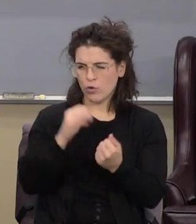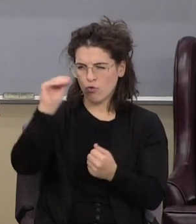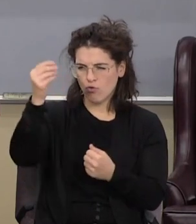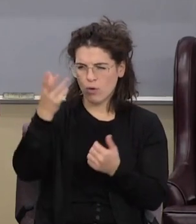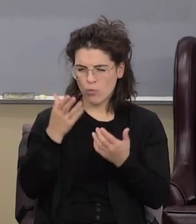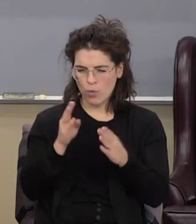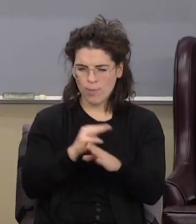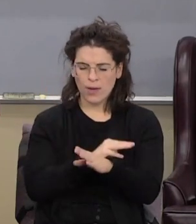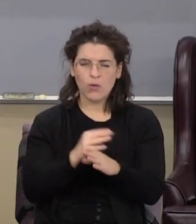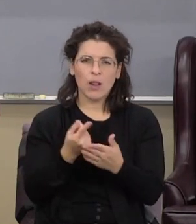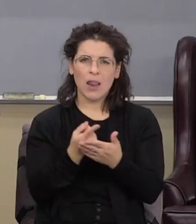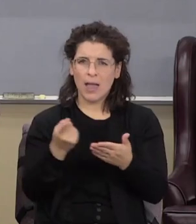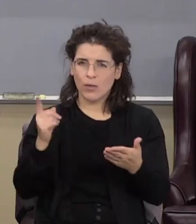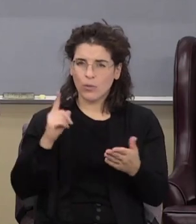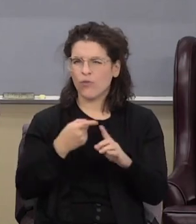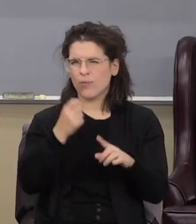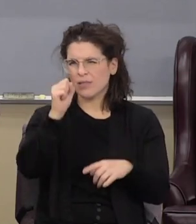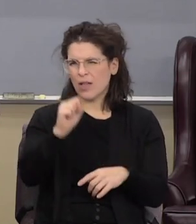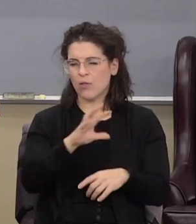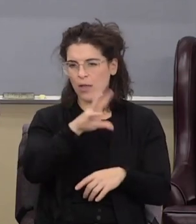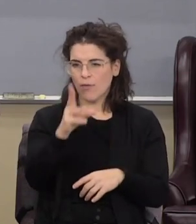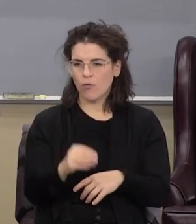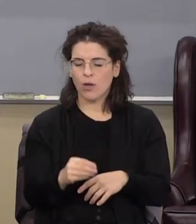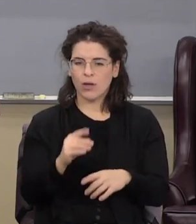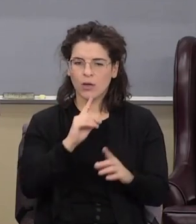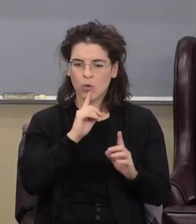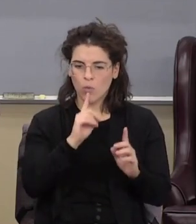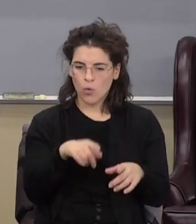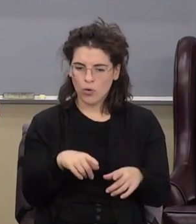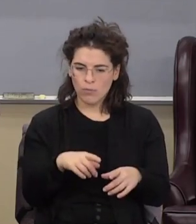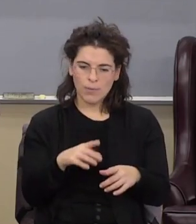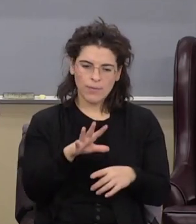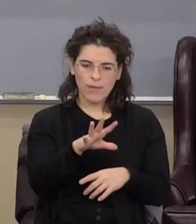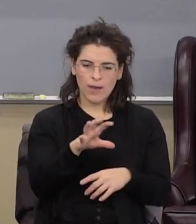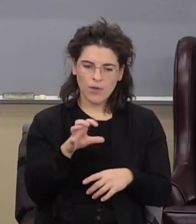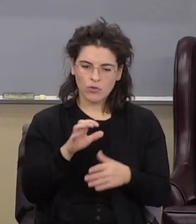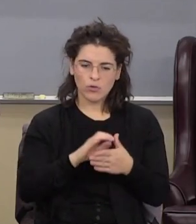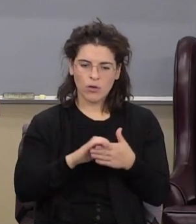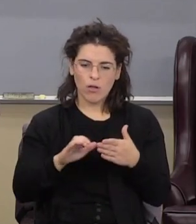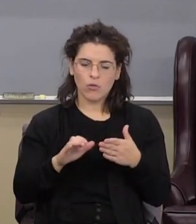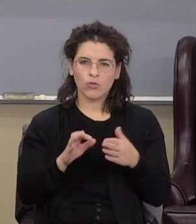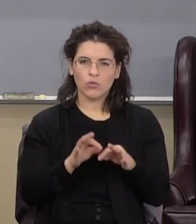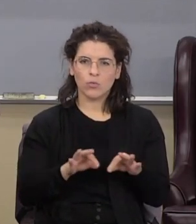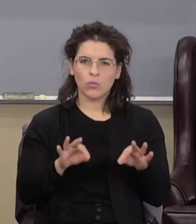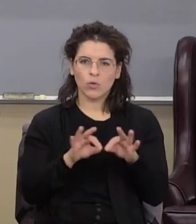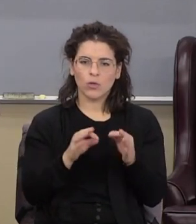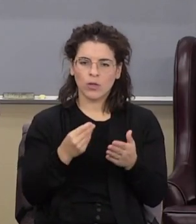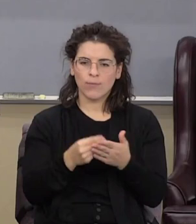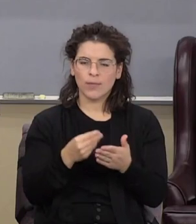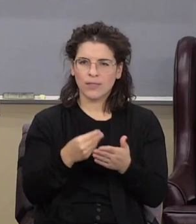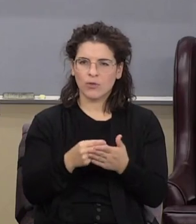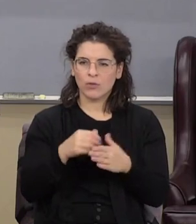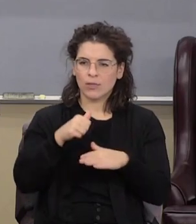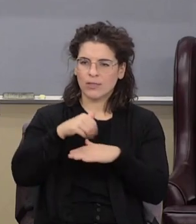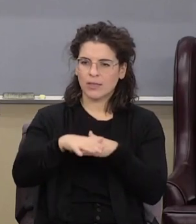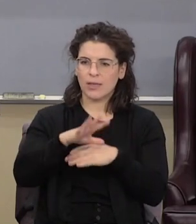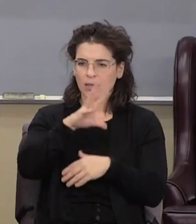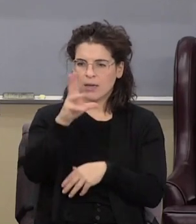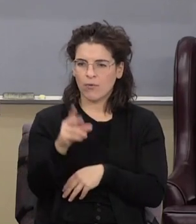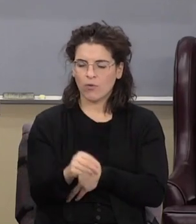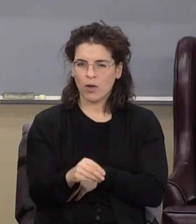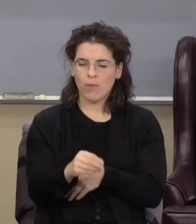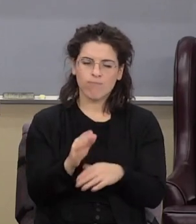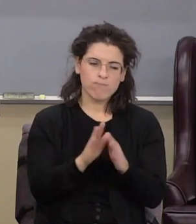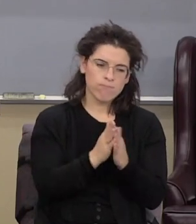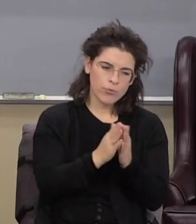This last week, he ordered about $500 worth of material to send to Africa.